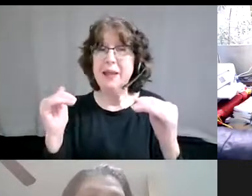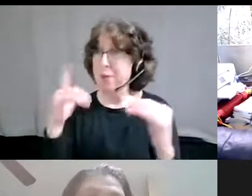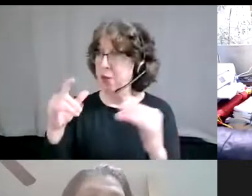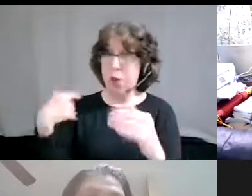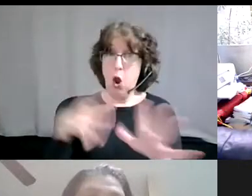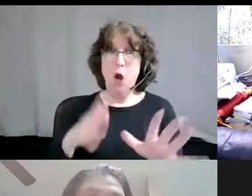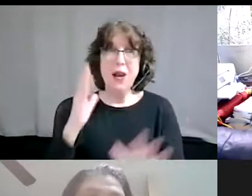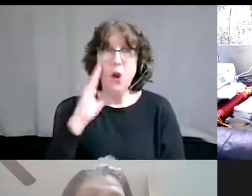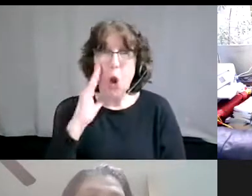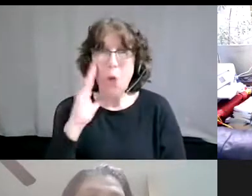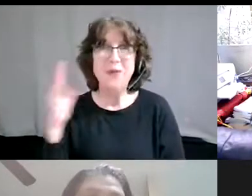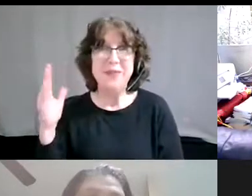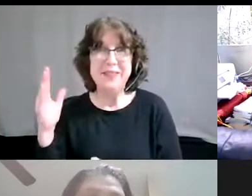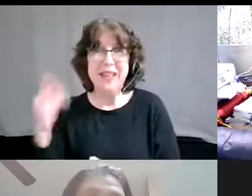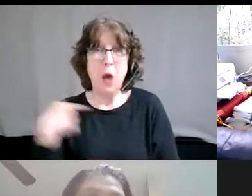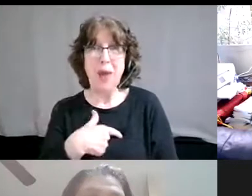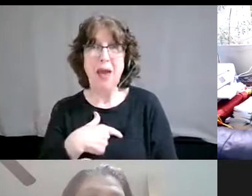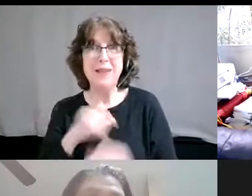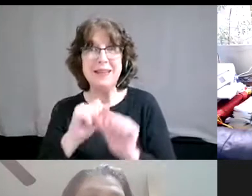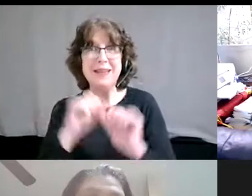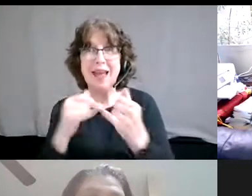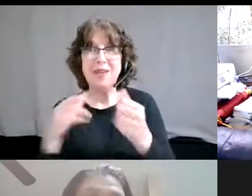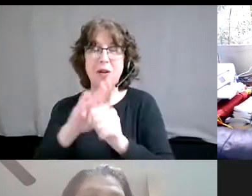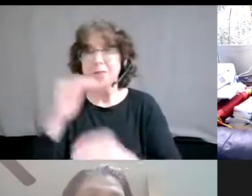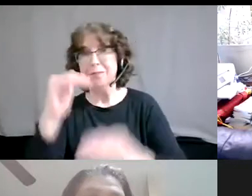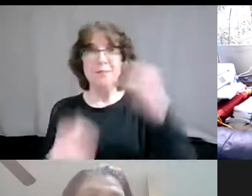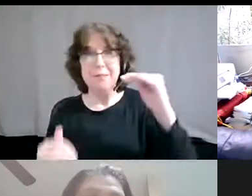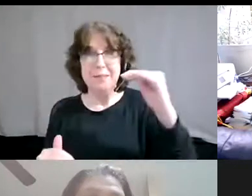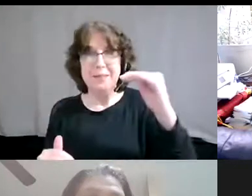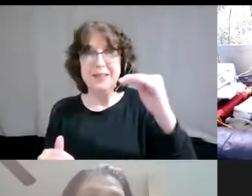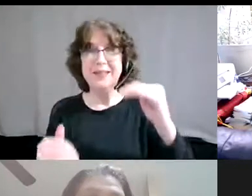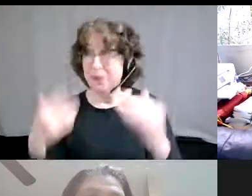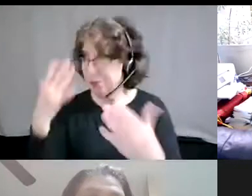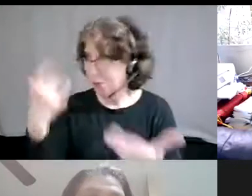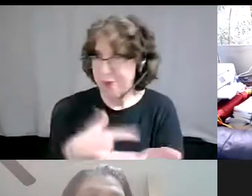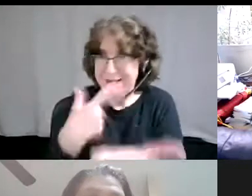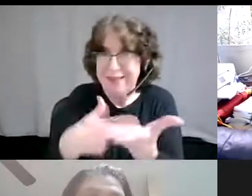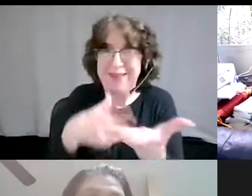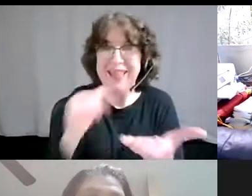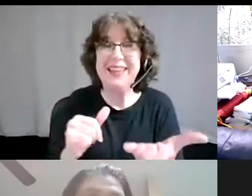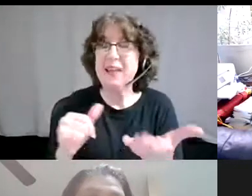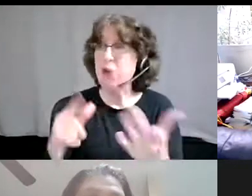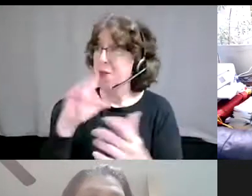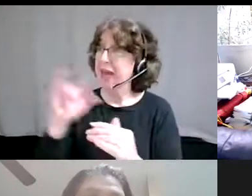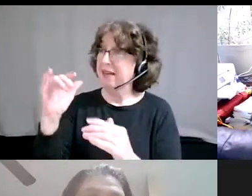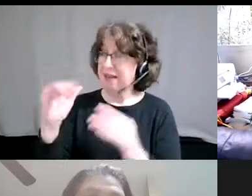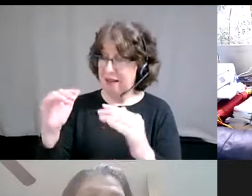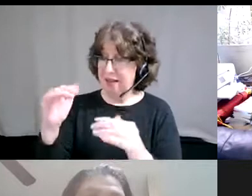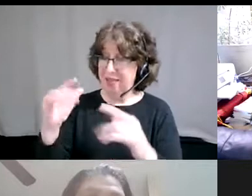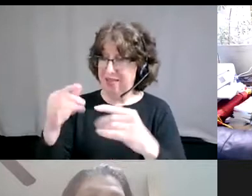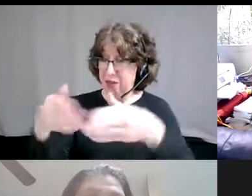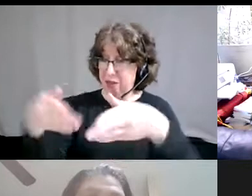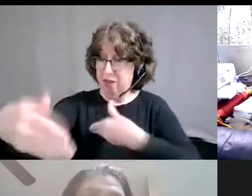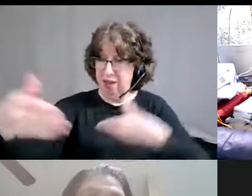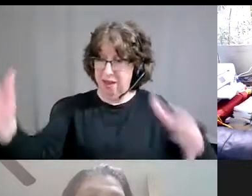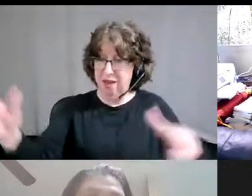which is why we're talking about it, then we also have to acknowledge that we have to break out of the bounds of our society in